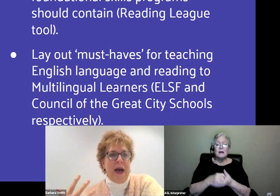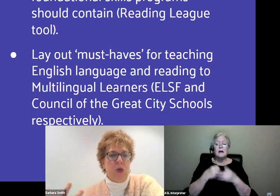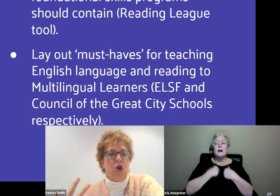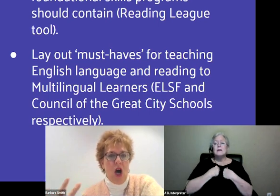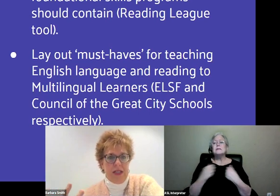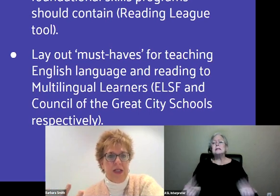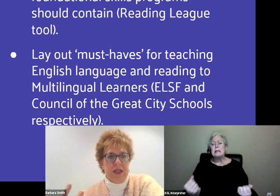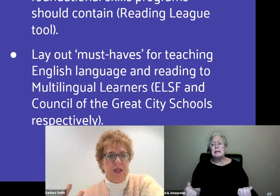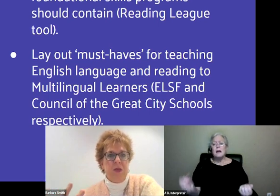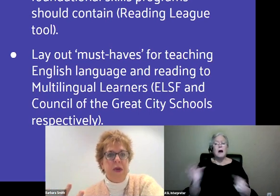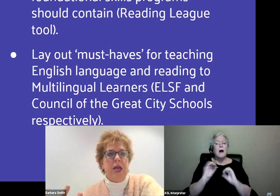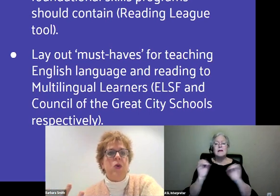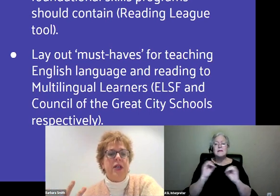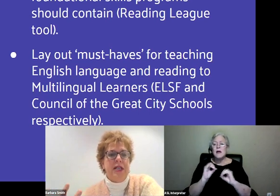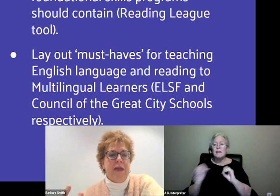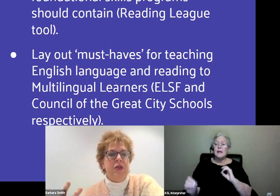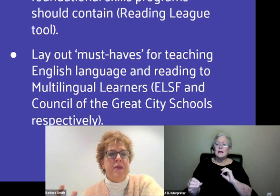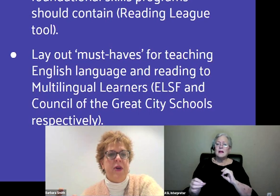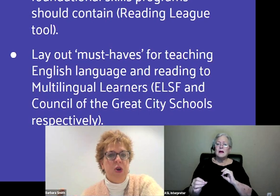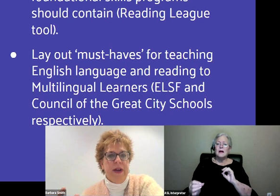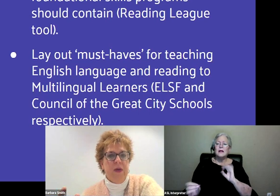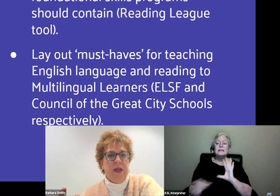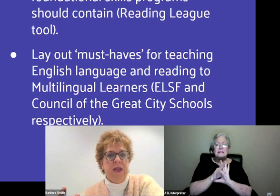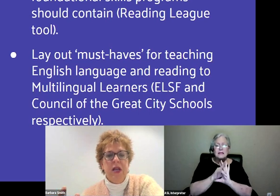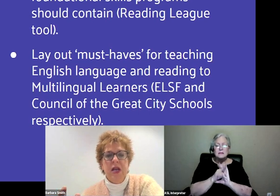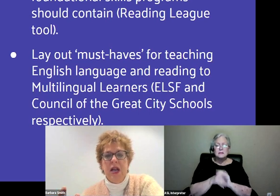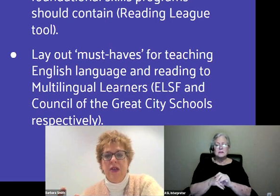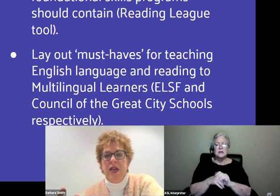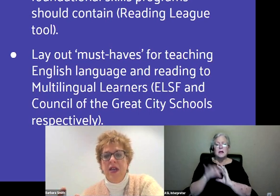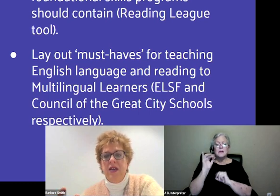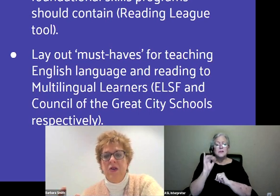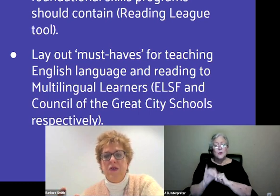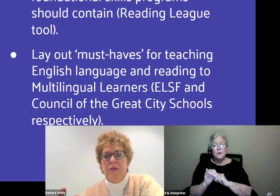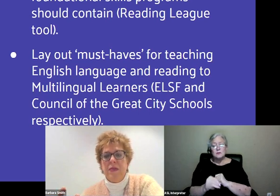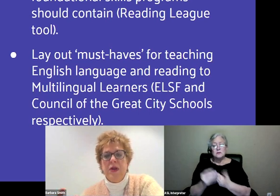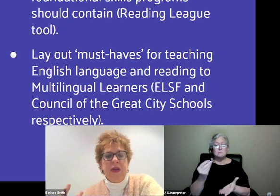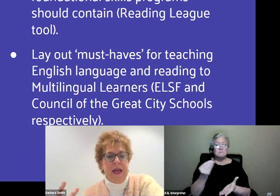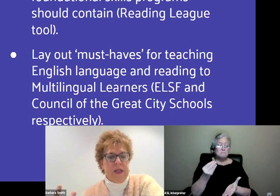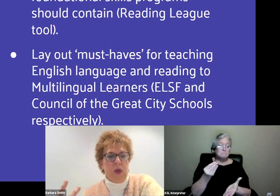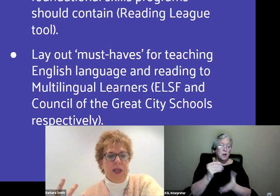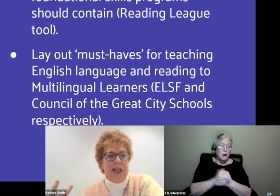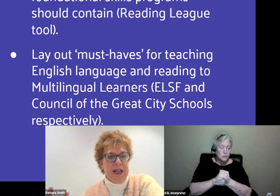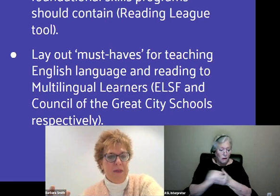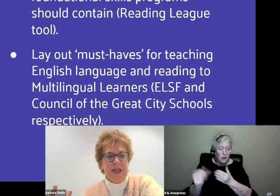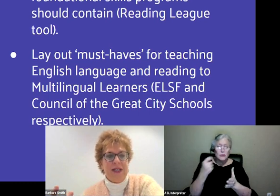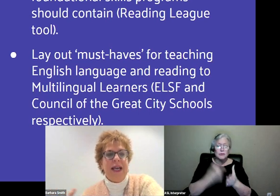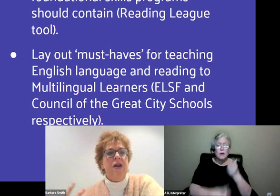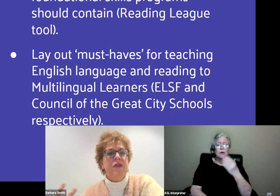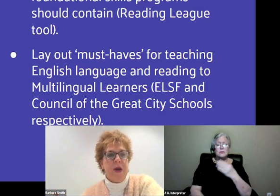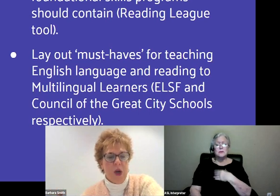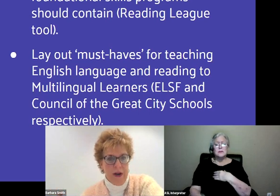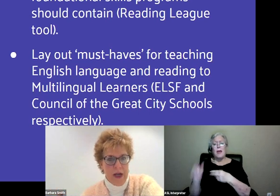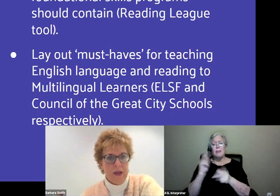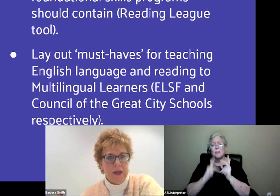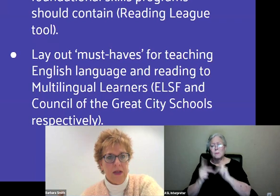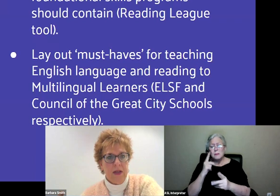human capital cost to being on an adoption merry-go-round. And I think, you know, if you remember nothing else in adoption, it's like get